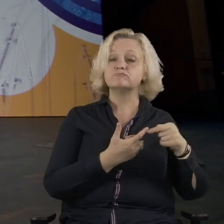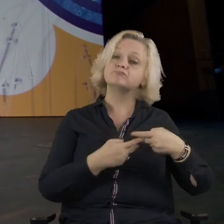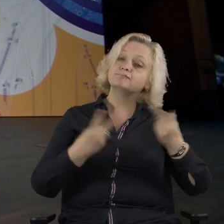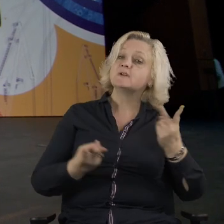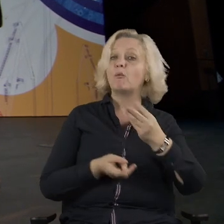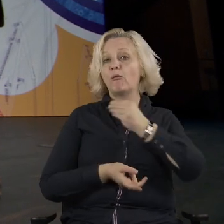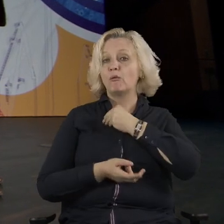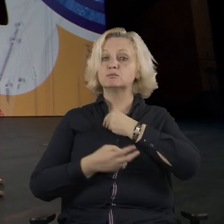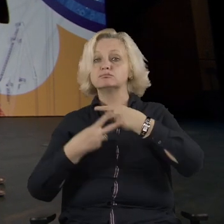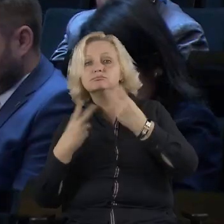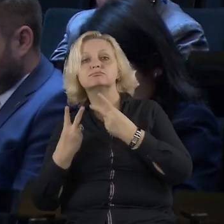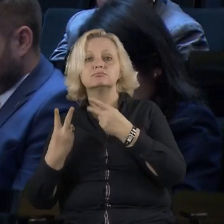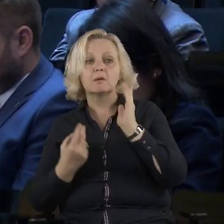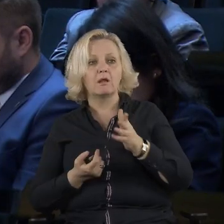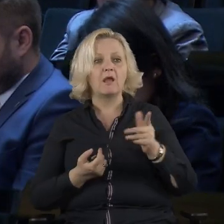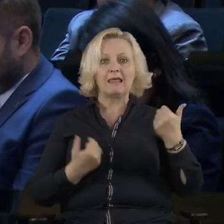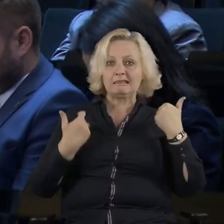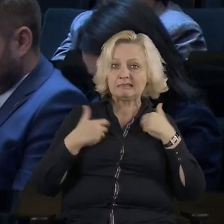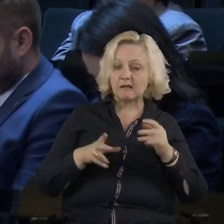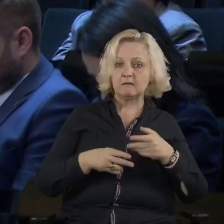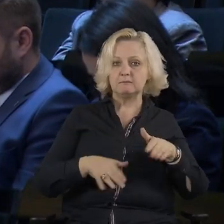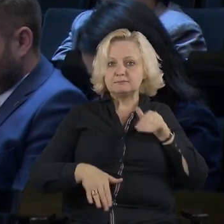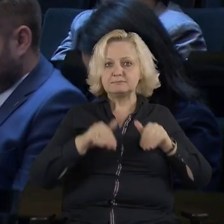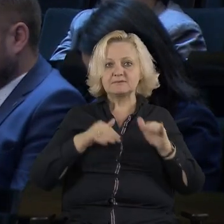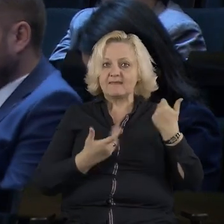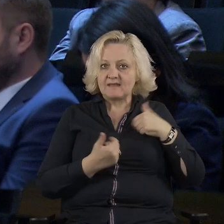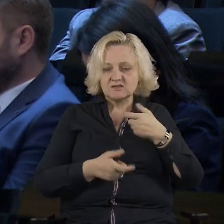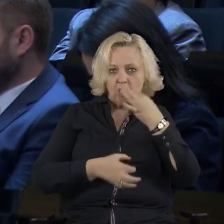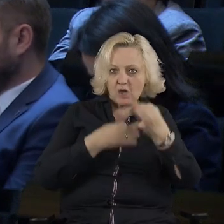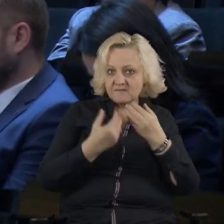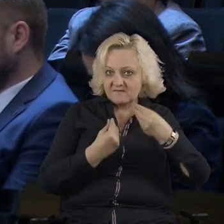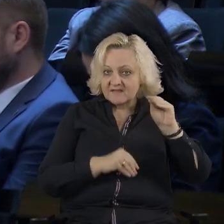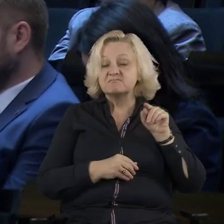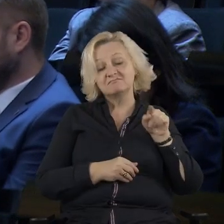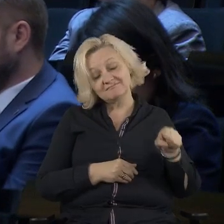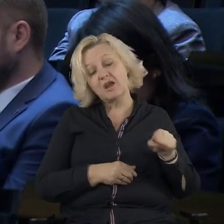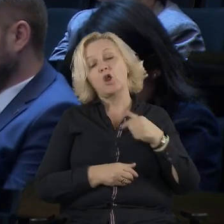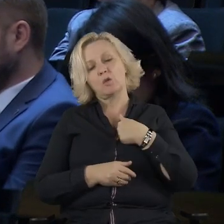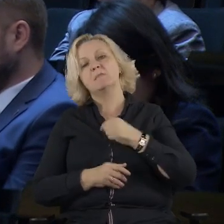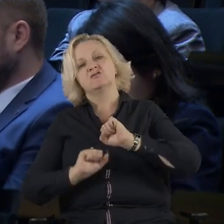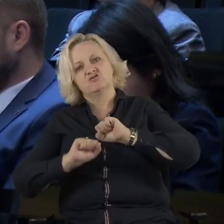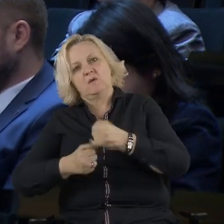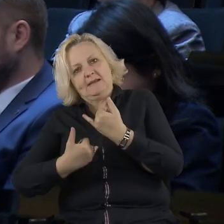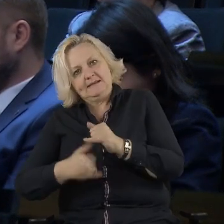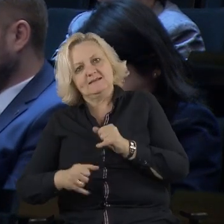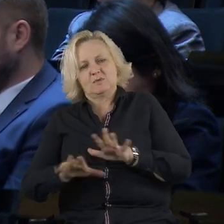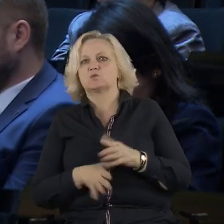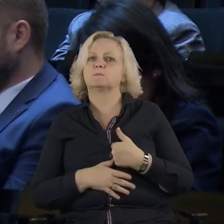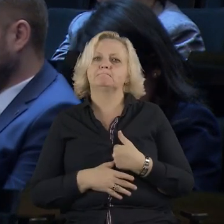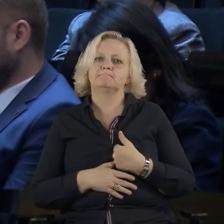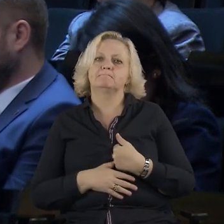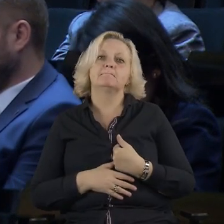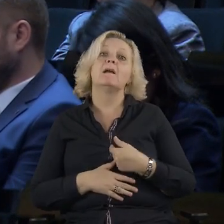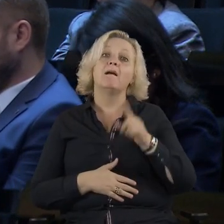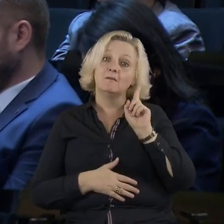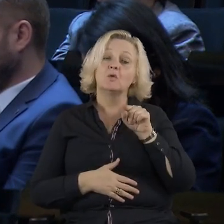be more transparent, we will notice as well and we will react accordingly. Of course, this also means